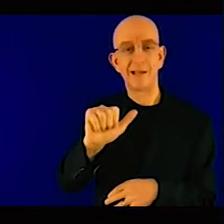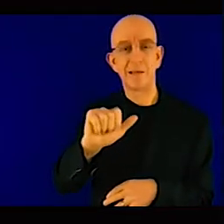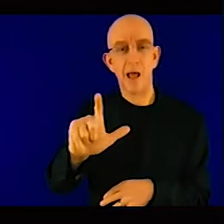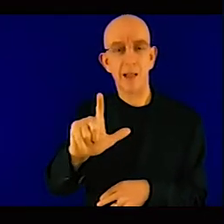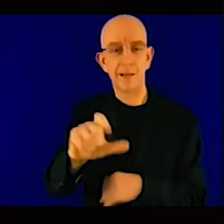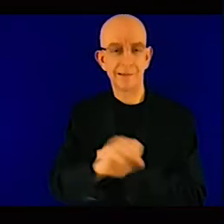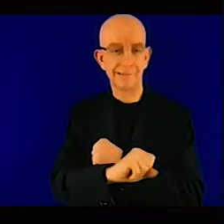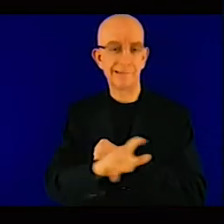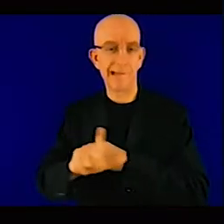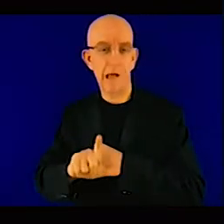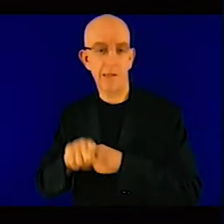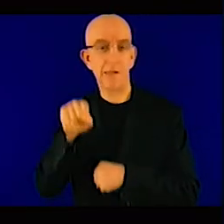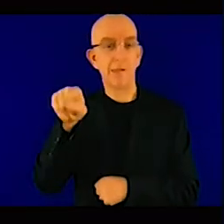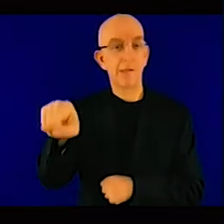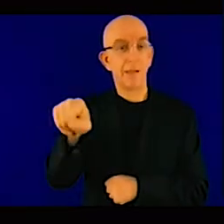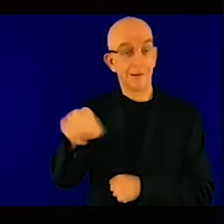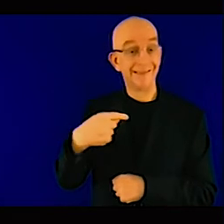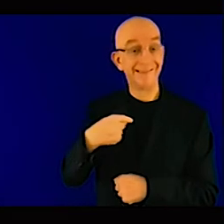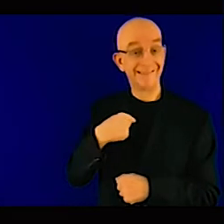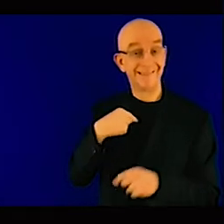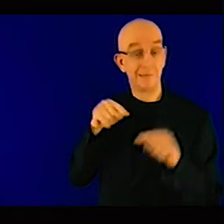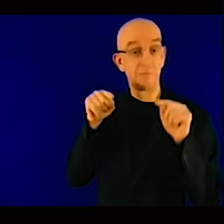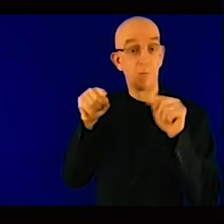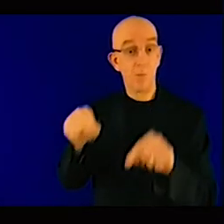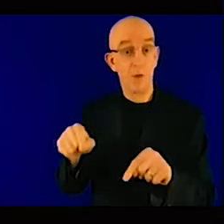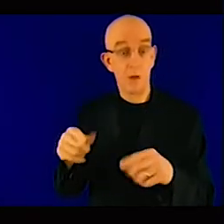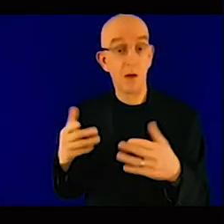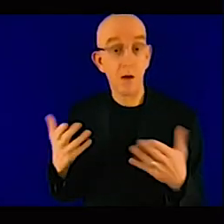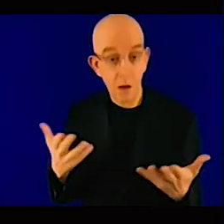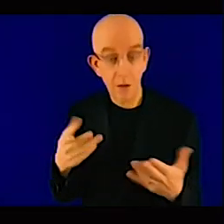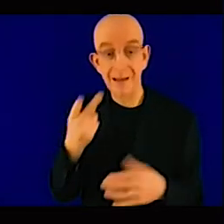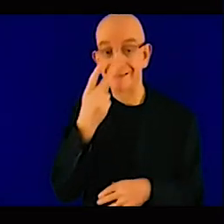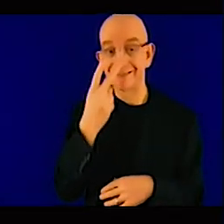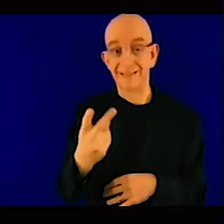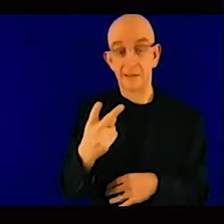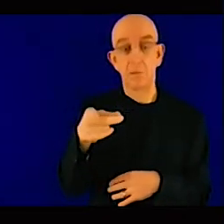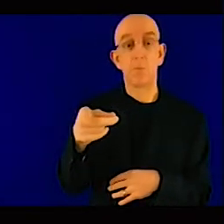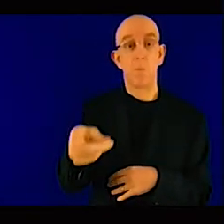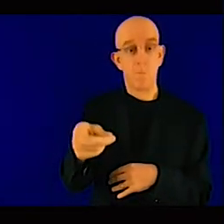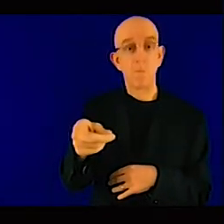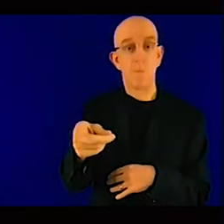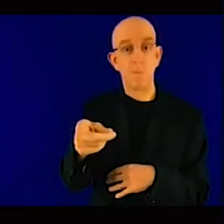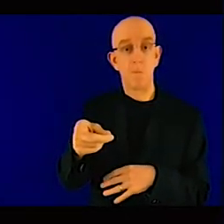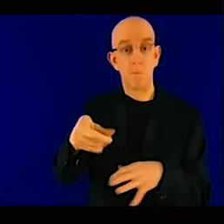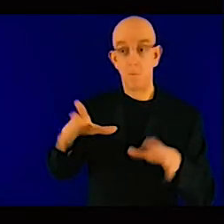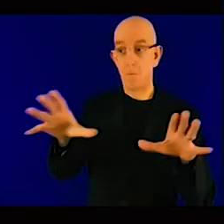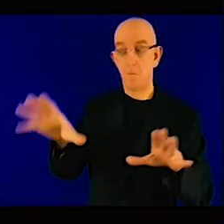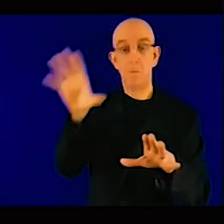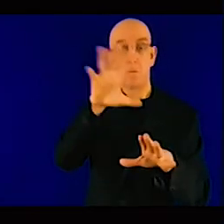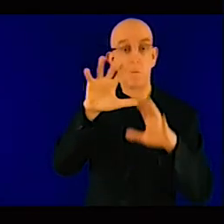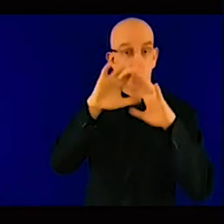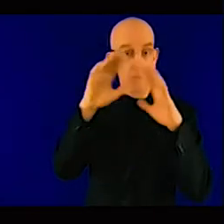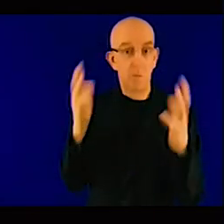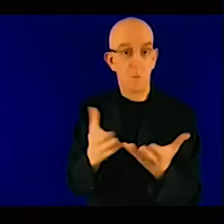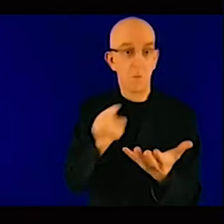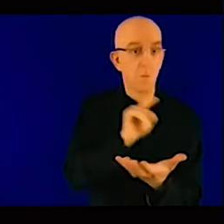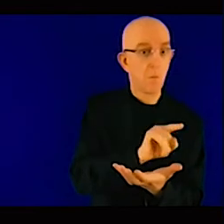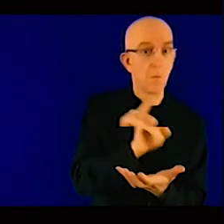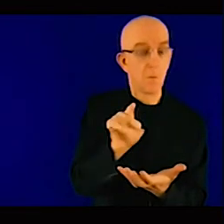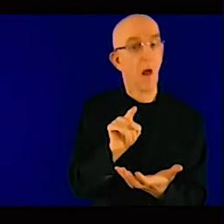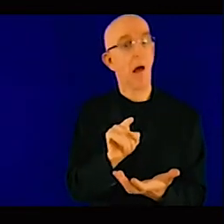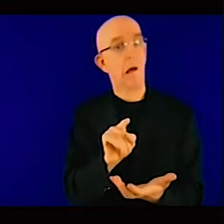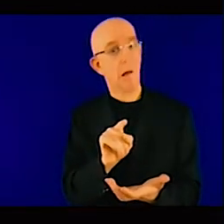a unique selling point for the Africa continent. And this unique selling point for the Africa continent is